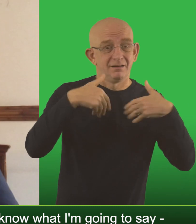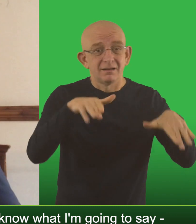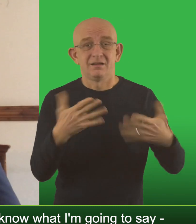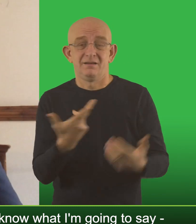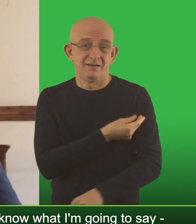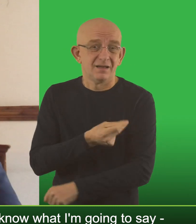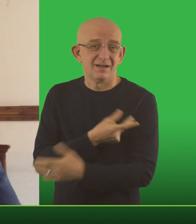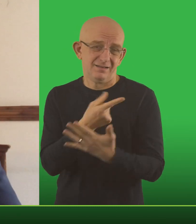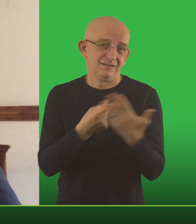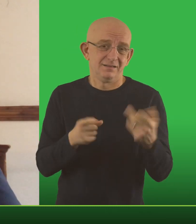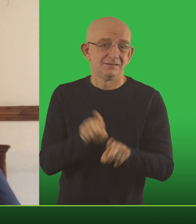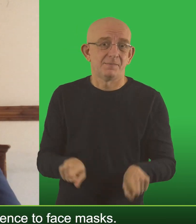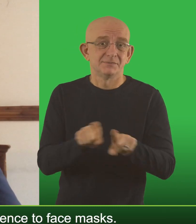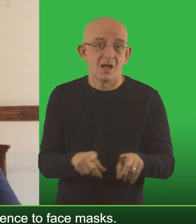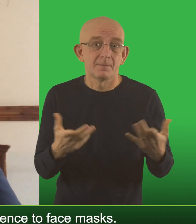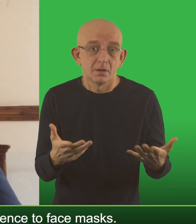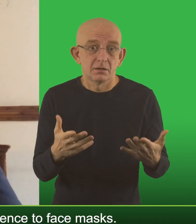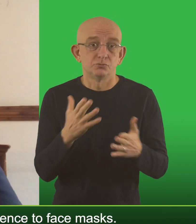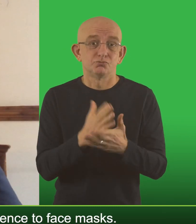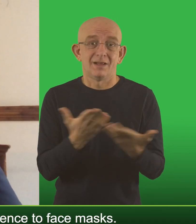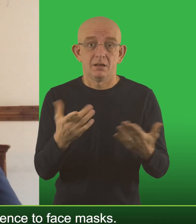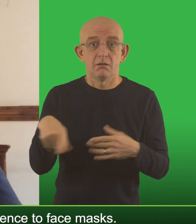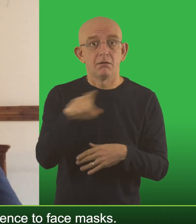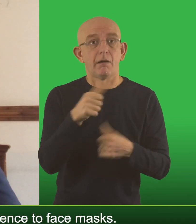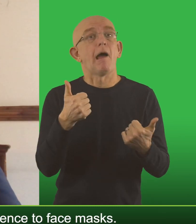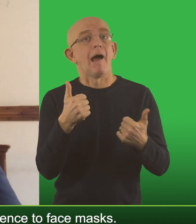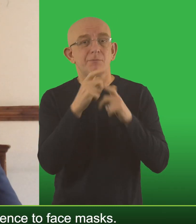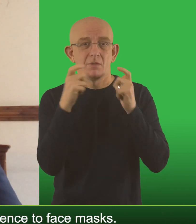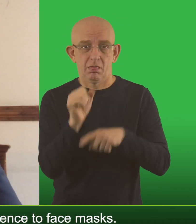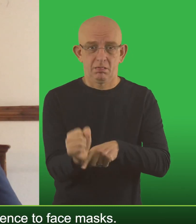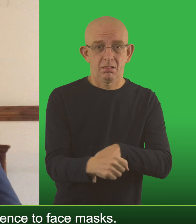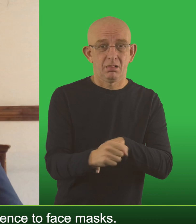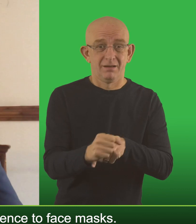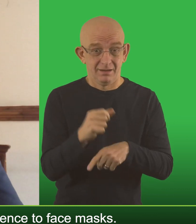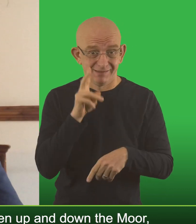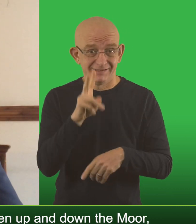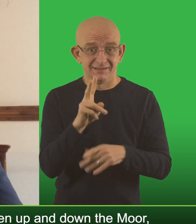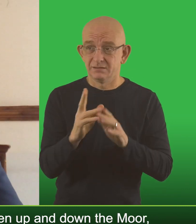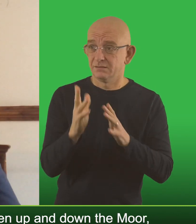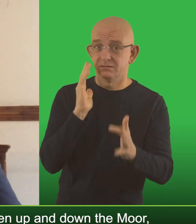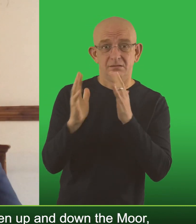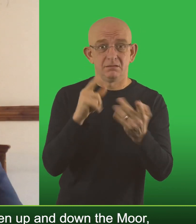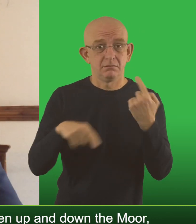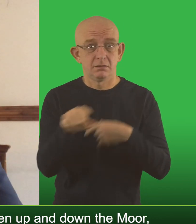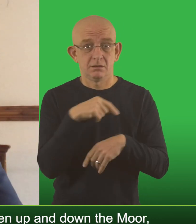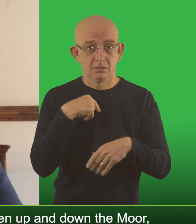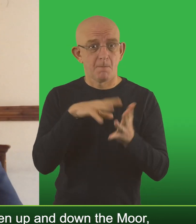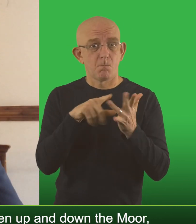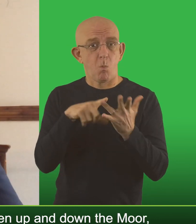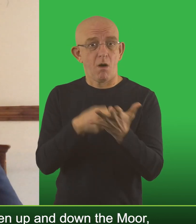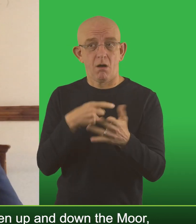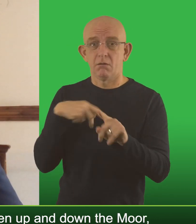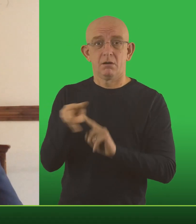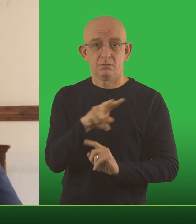ventilate, vaccinate, etc. I know that there's little adherence to face masks. You can see it, you walk up and down, I've just been up and down the more